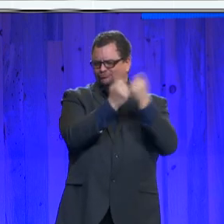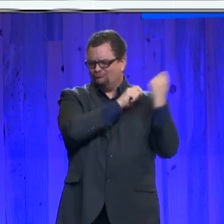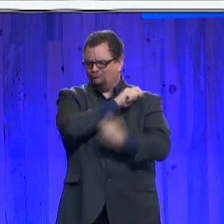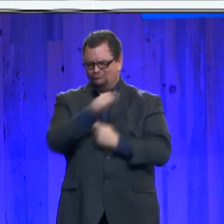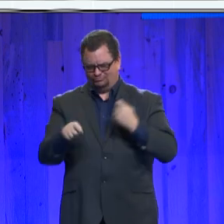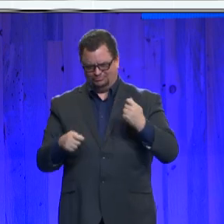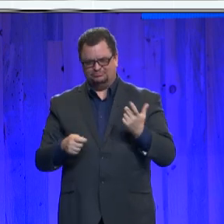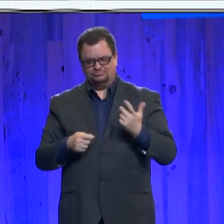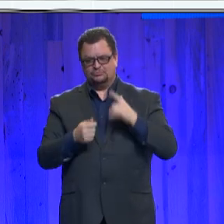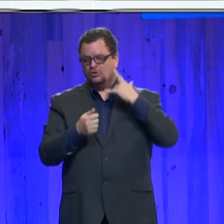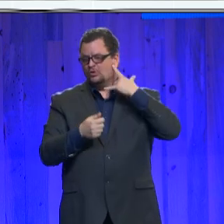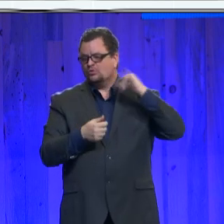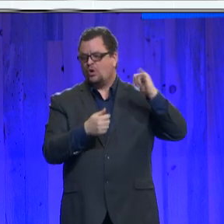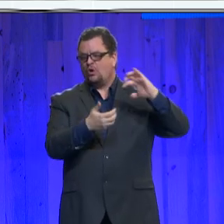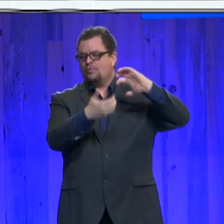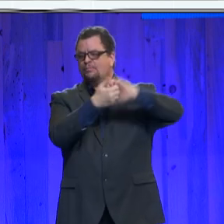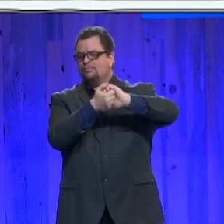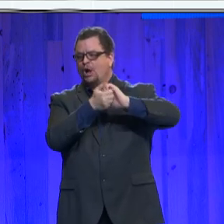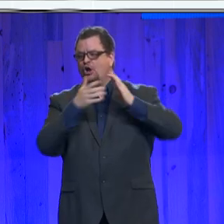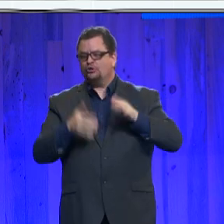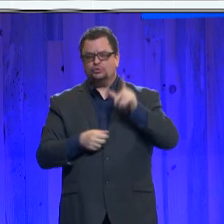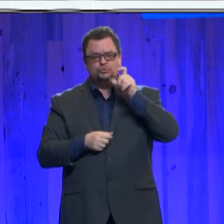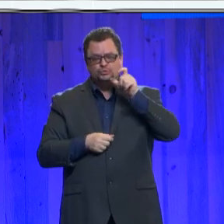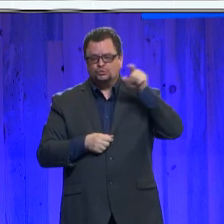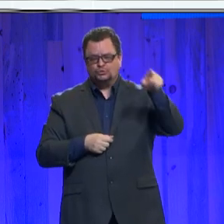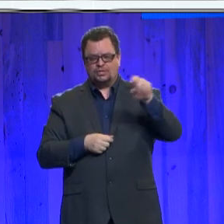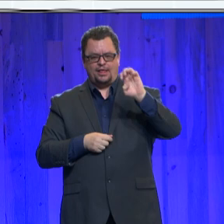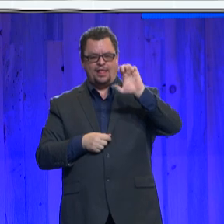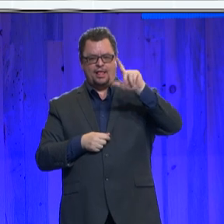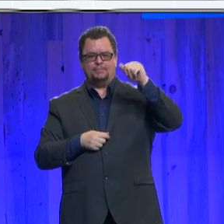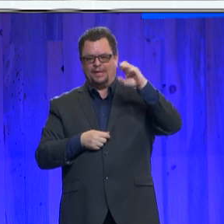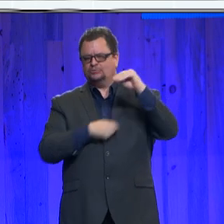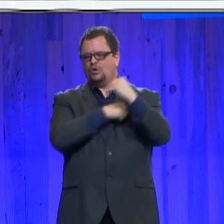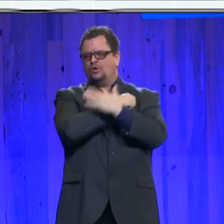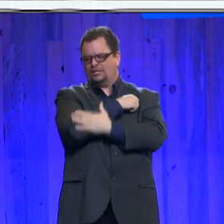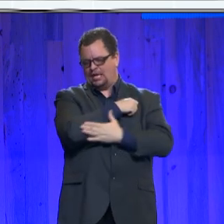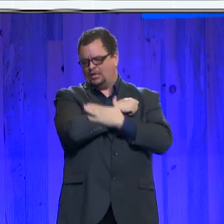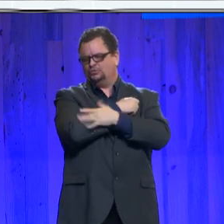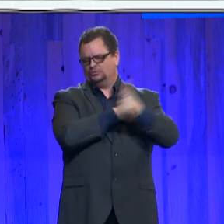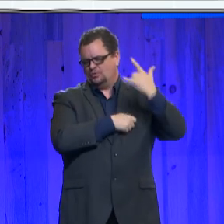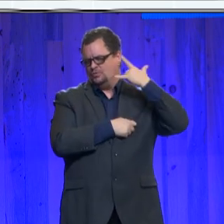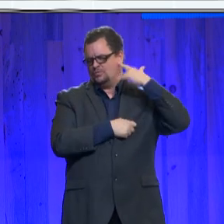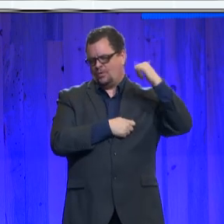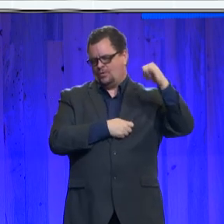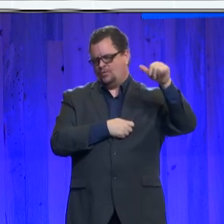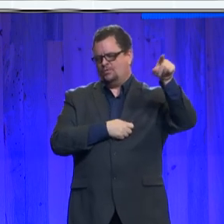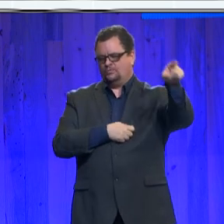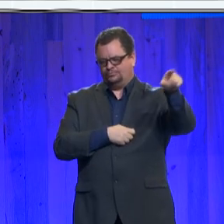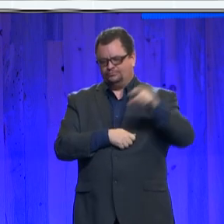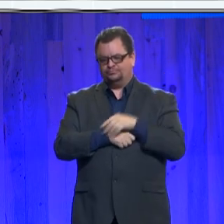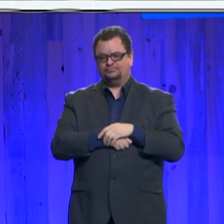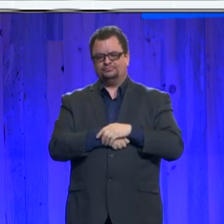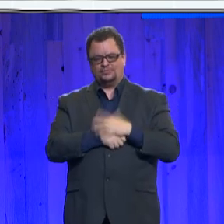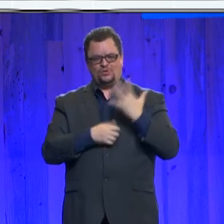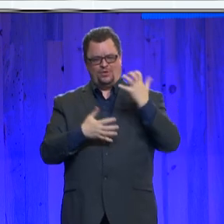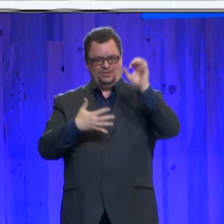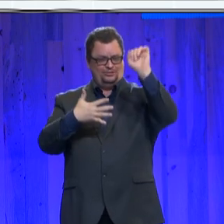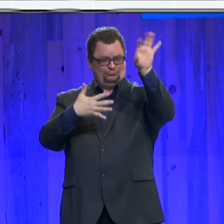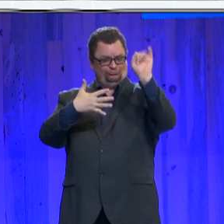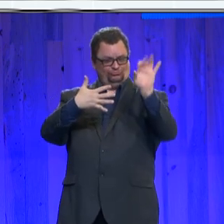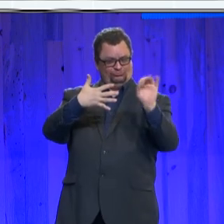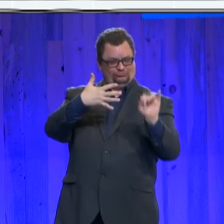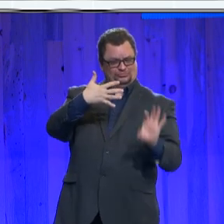event partner in El Paso County. And you will hear from them in just a moment. But let me also read a list of our silver